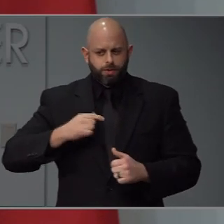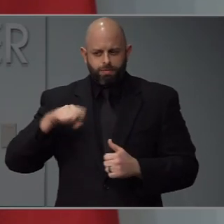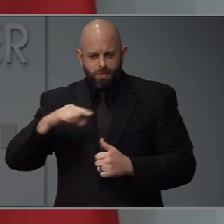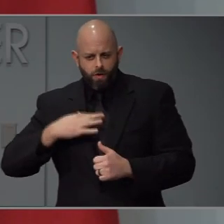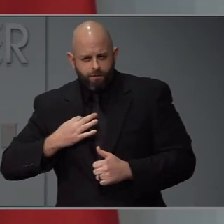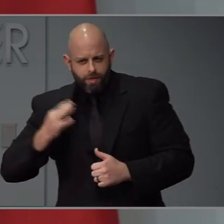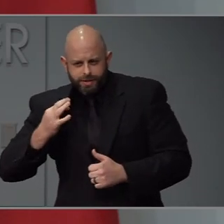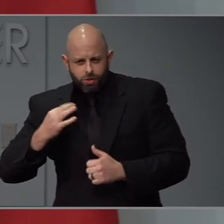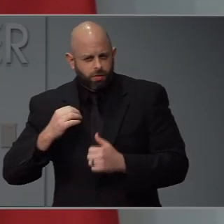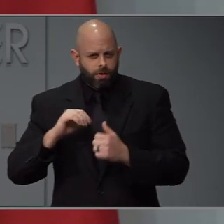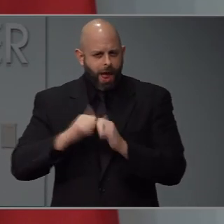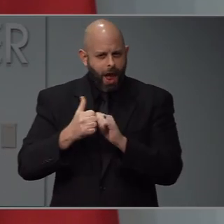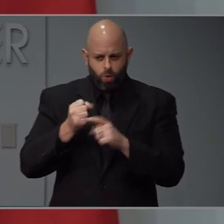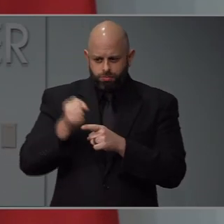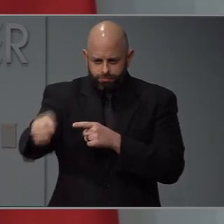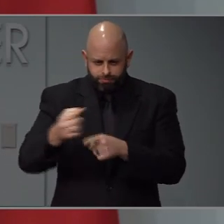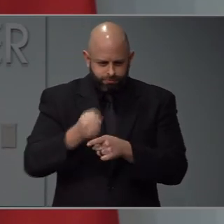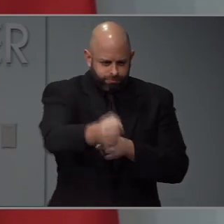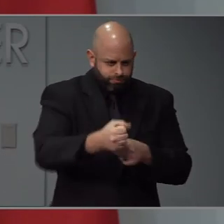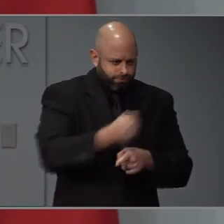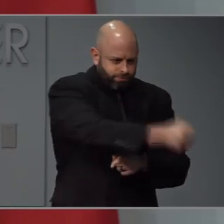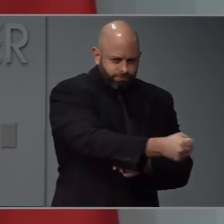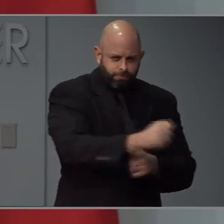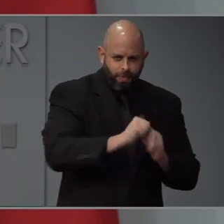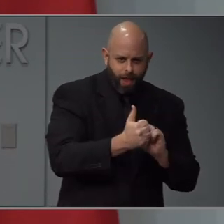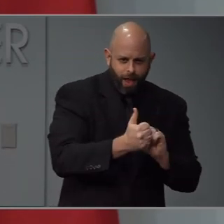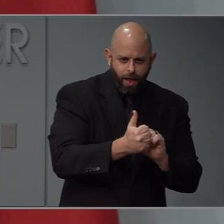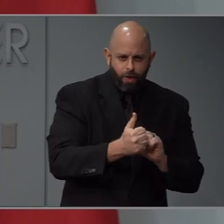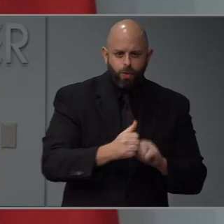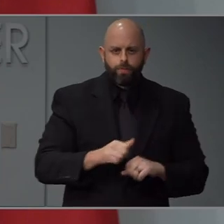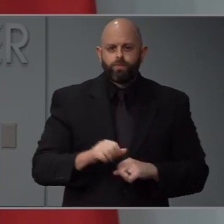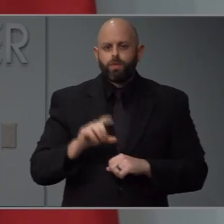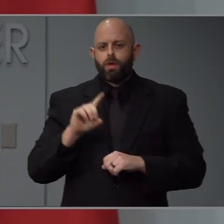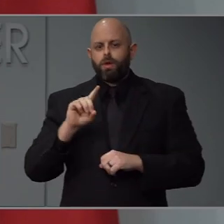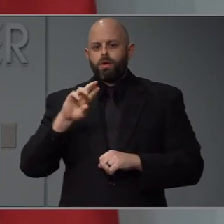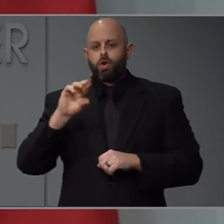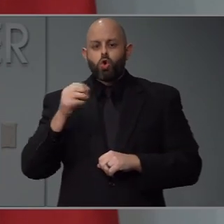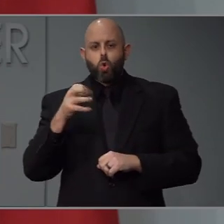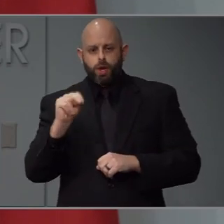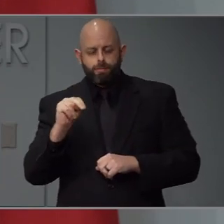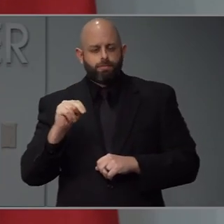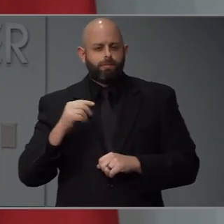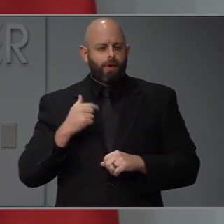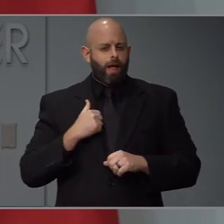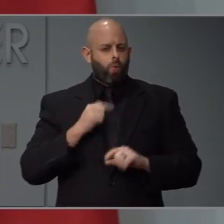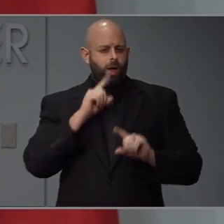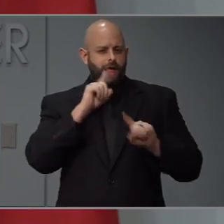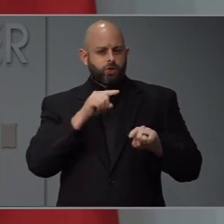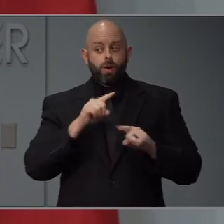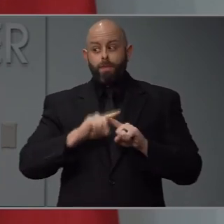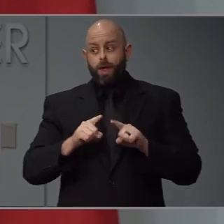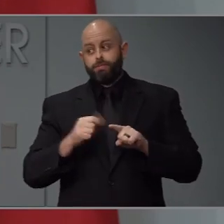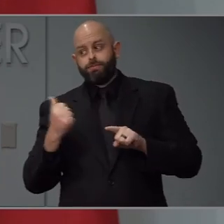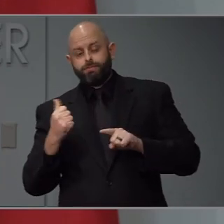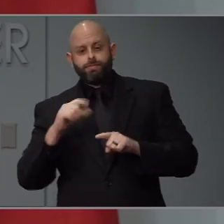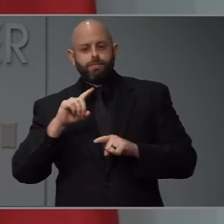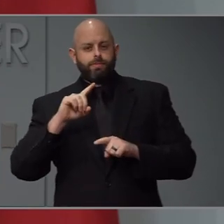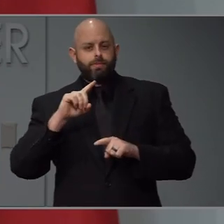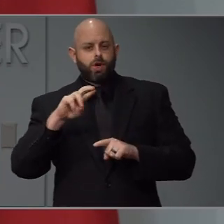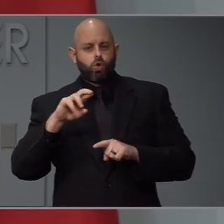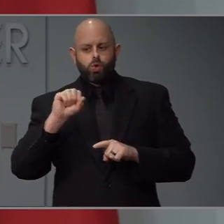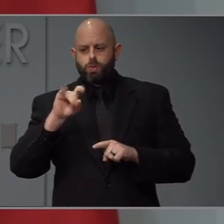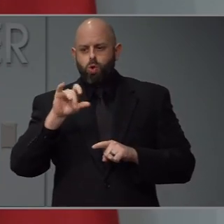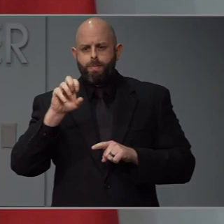going to know where they're actually needed? I'll start and then Director Sprayberry may want to add more. But great, great question. Right now we're just